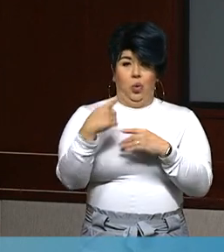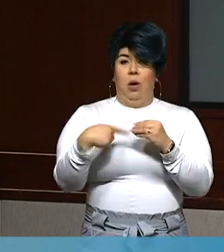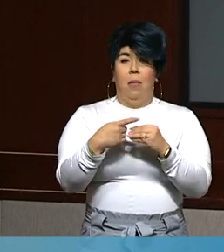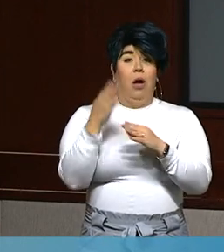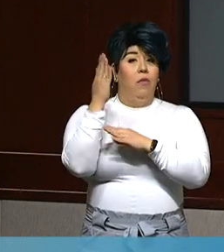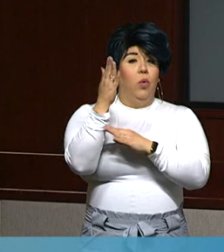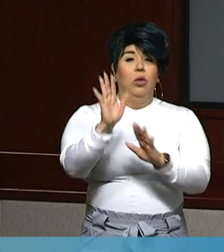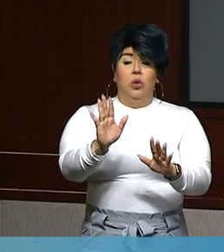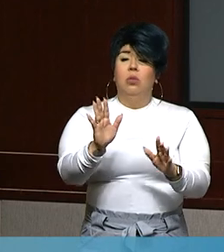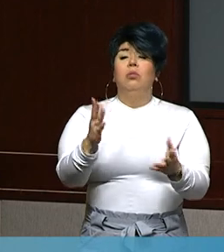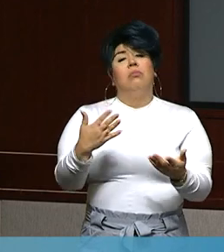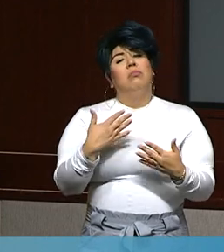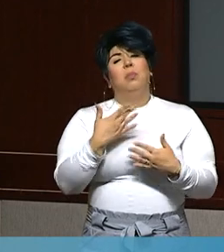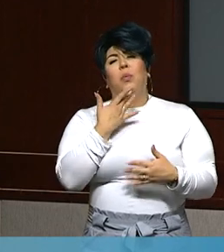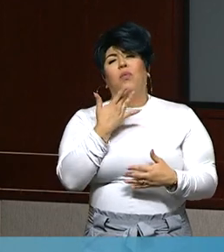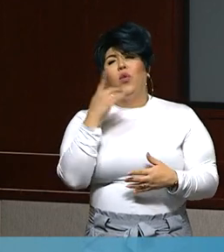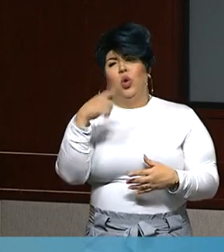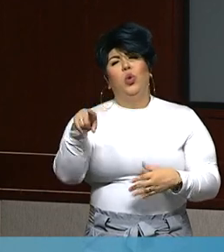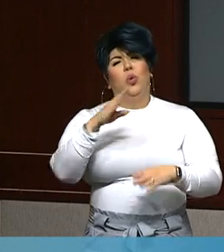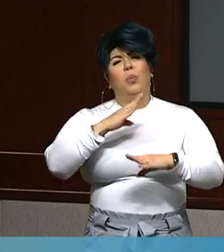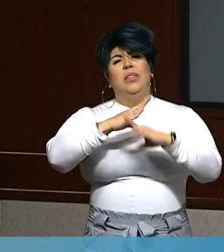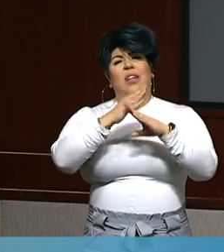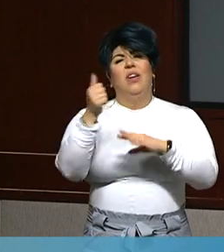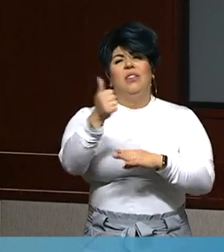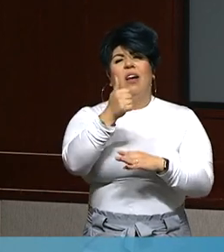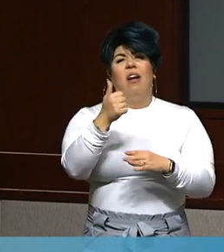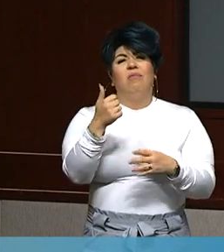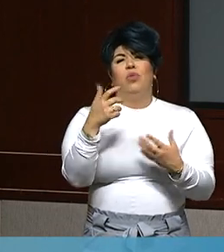People can protect themselves and avoid hospitalizations.